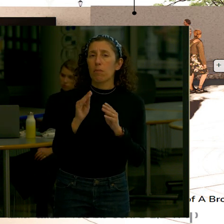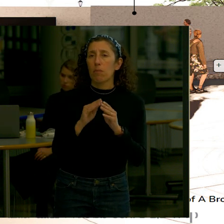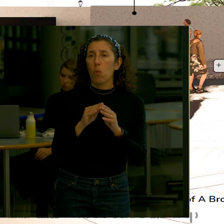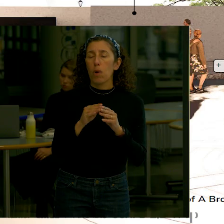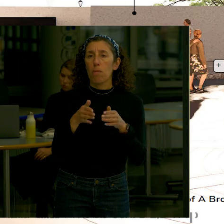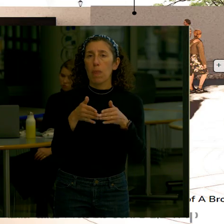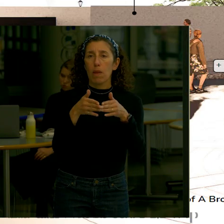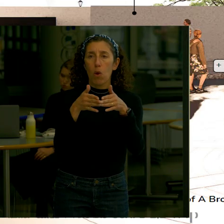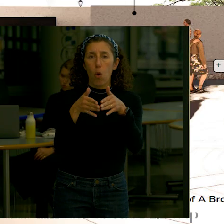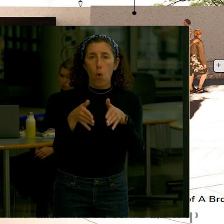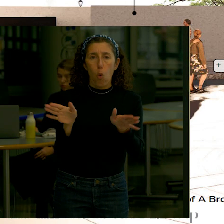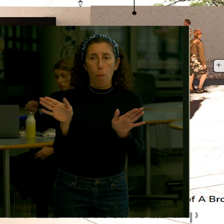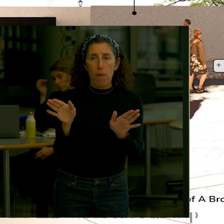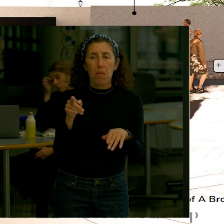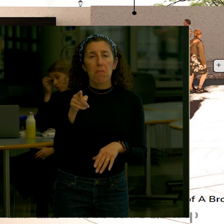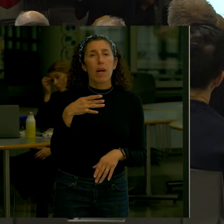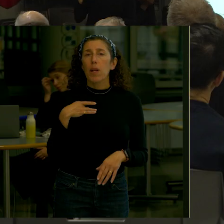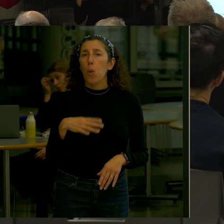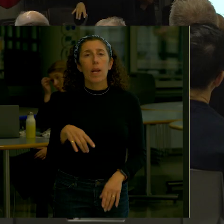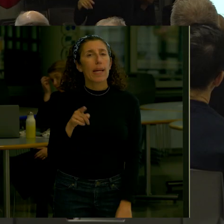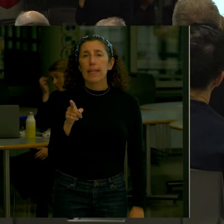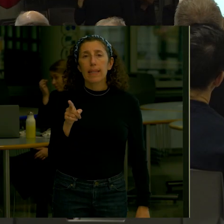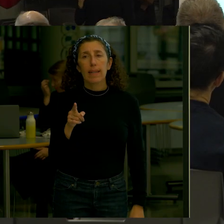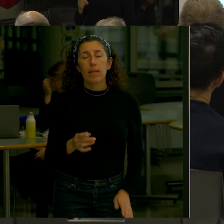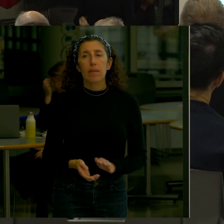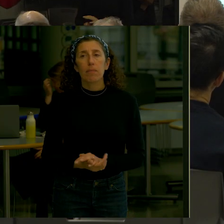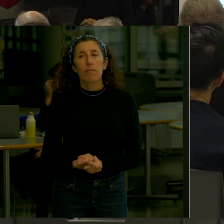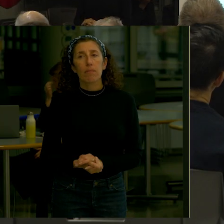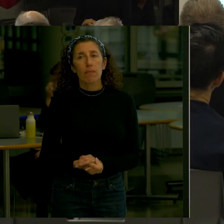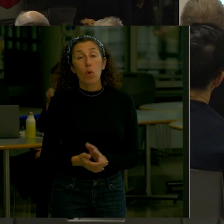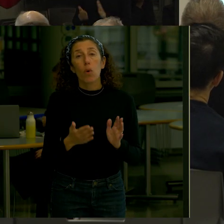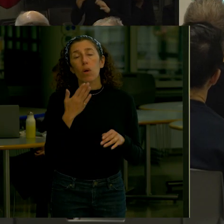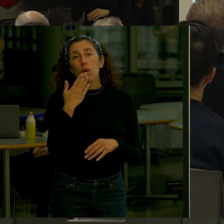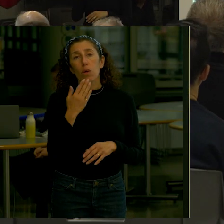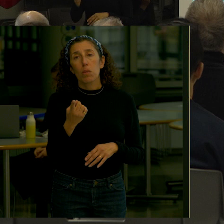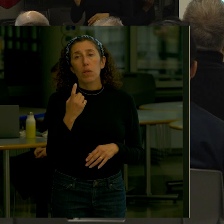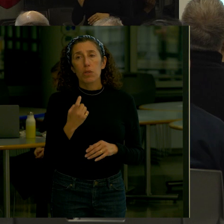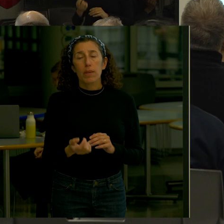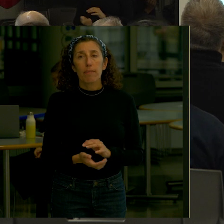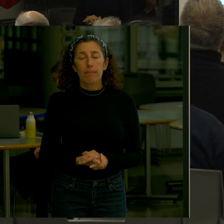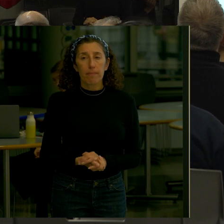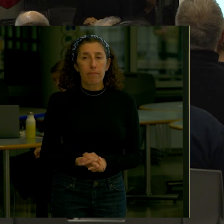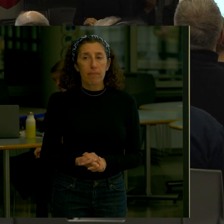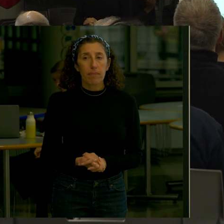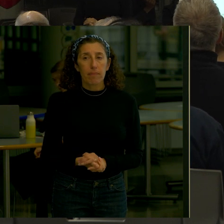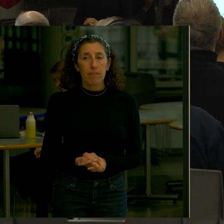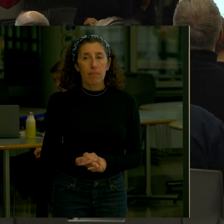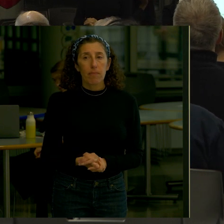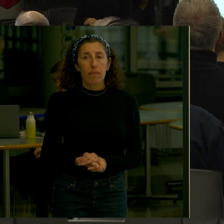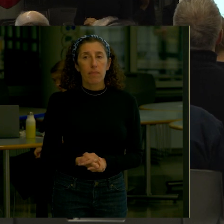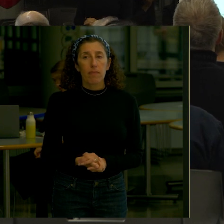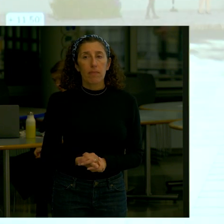because you know this is not acceptable no it's a good question one of the challenges we